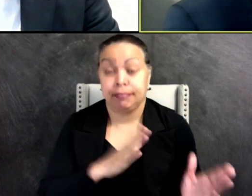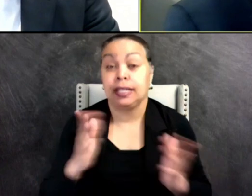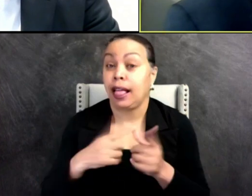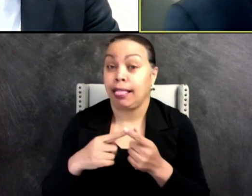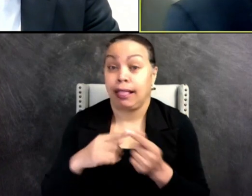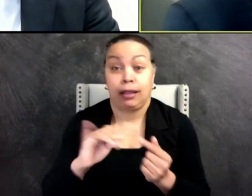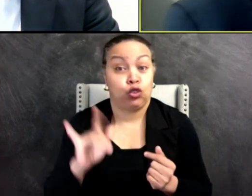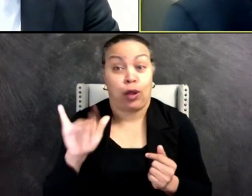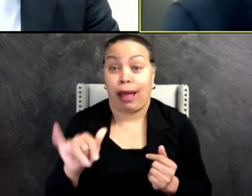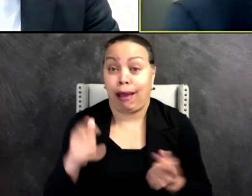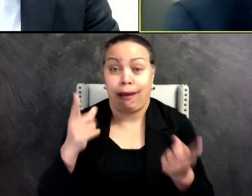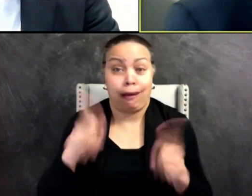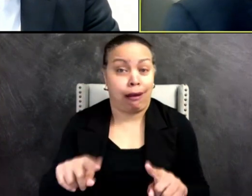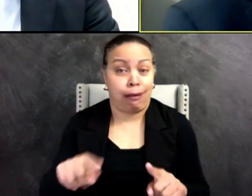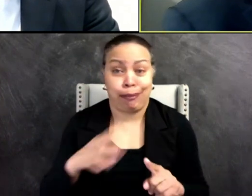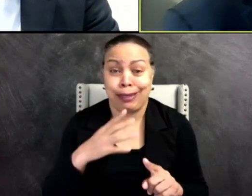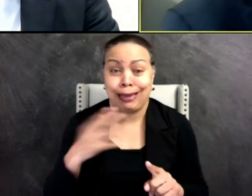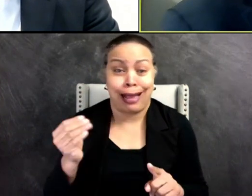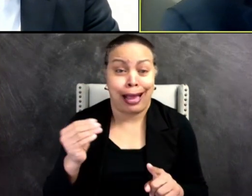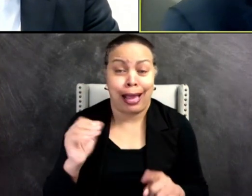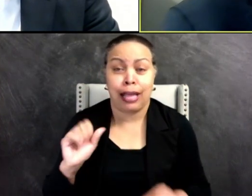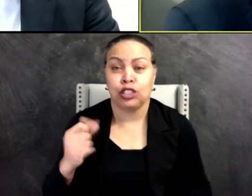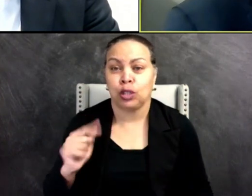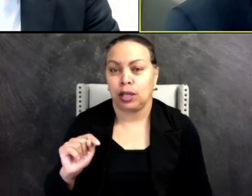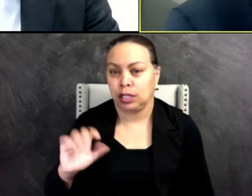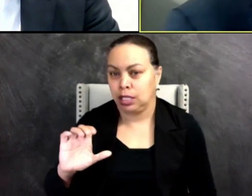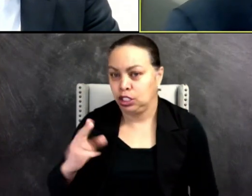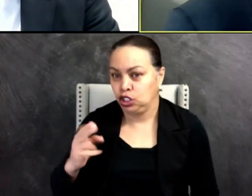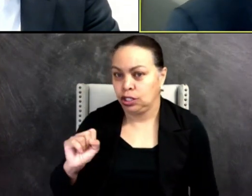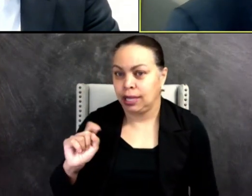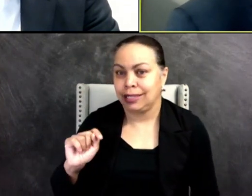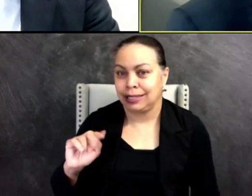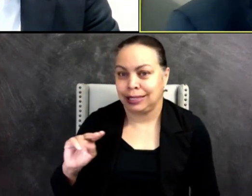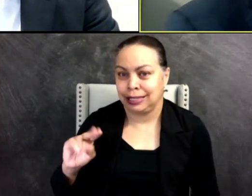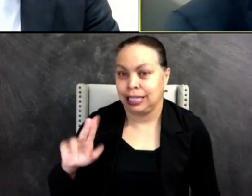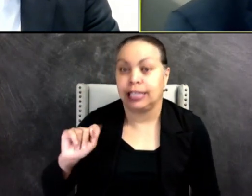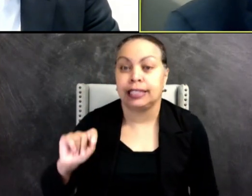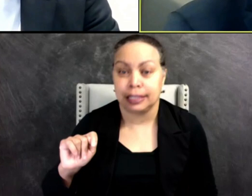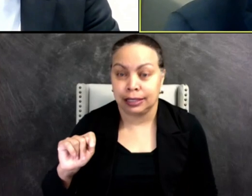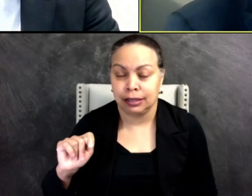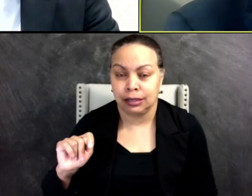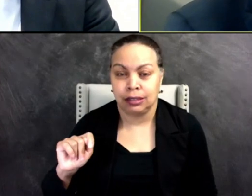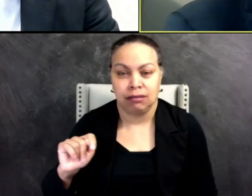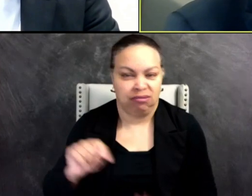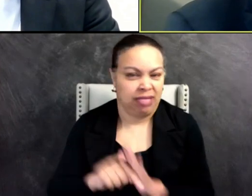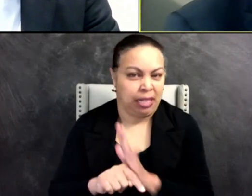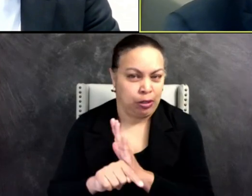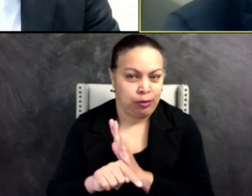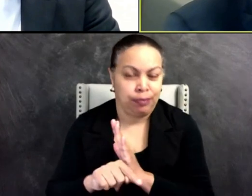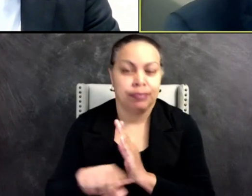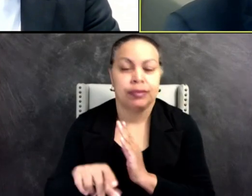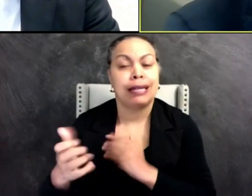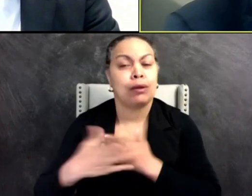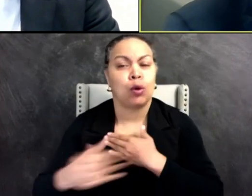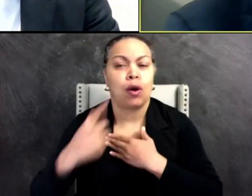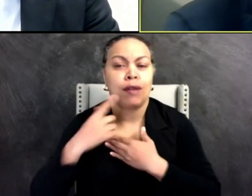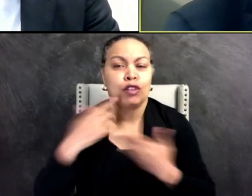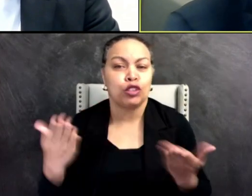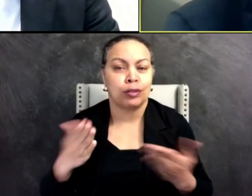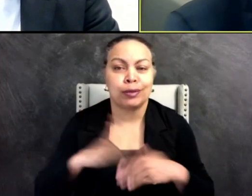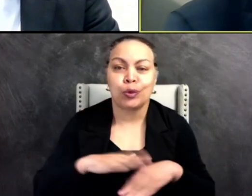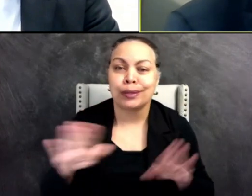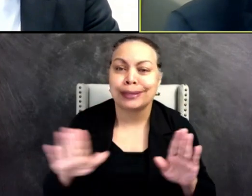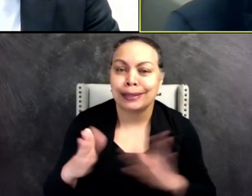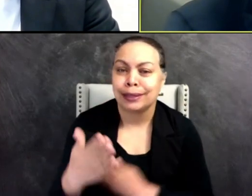Sergeant Chesna was murdered. Again, another very routine call for service on a Sunday morning.